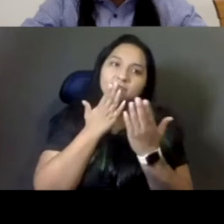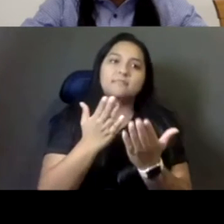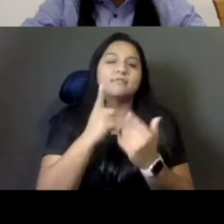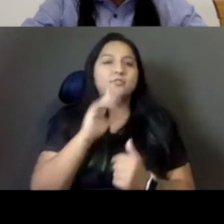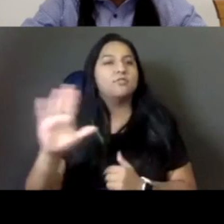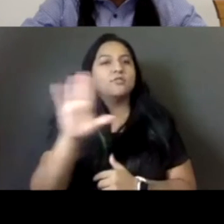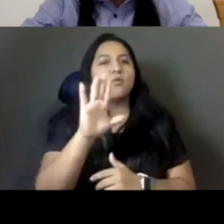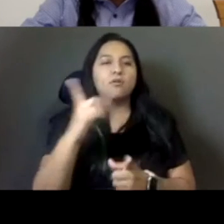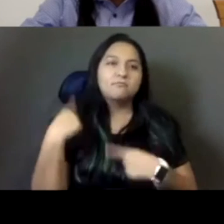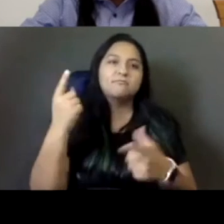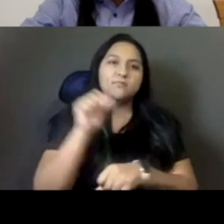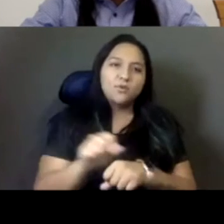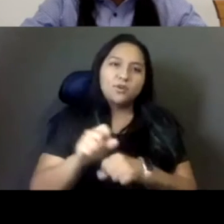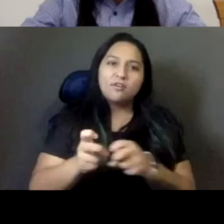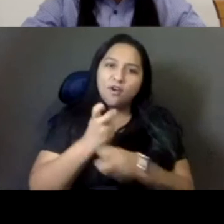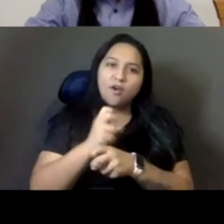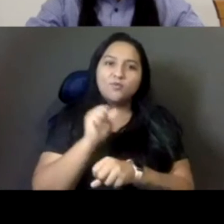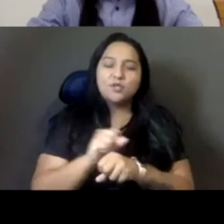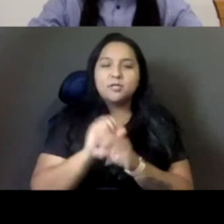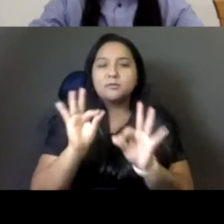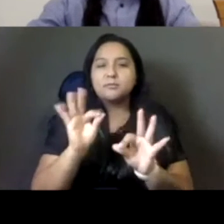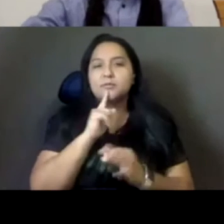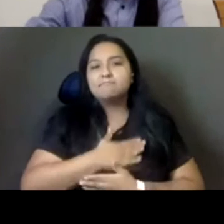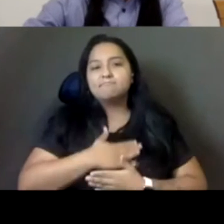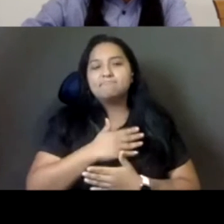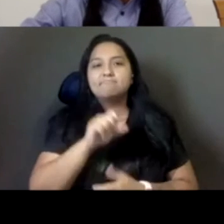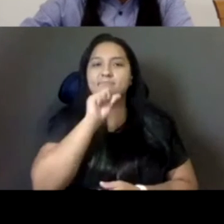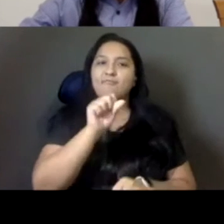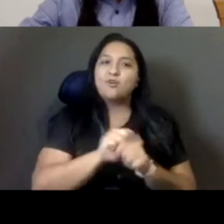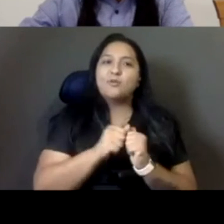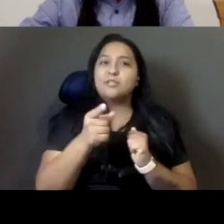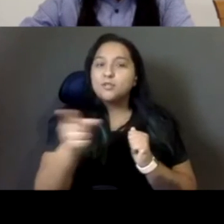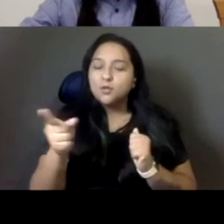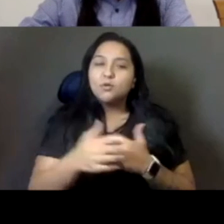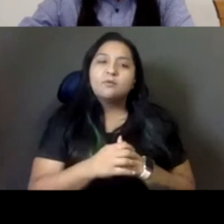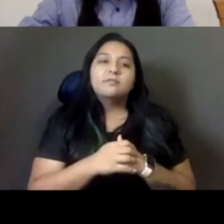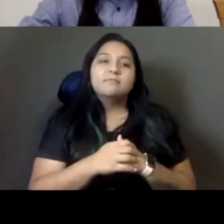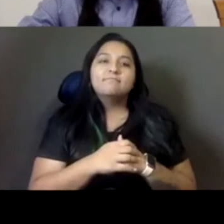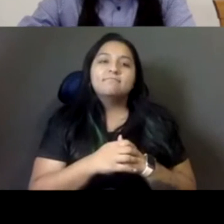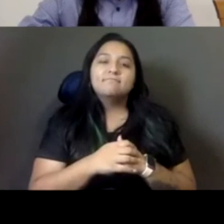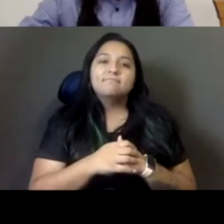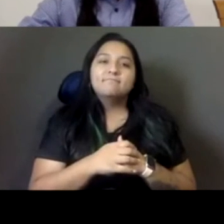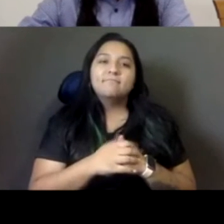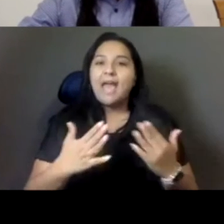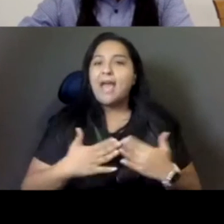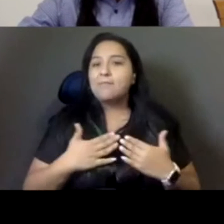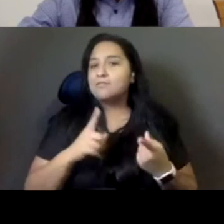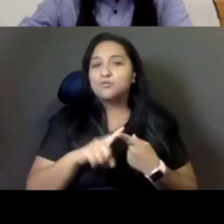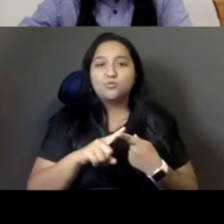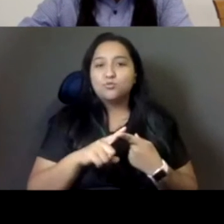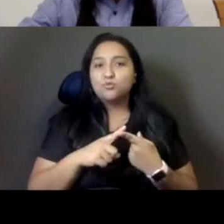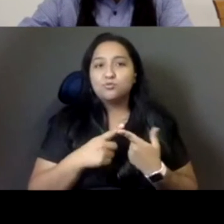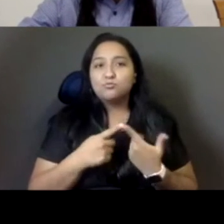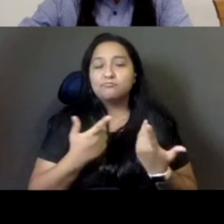working with you and I'm, I'm really happy to be working alongside with, uh, alongside of you to defeat this recall. And then